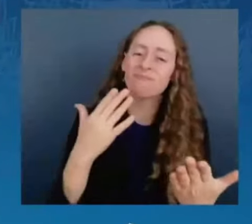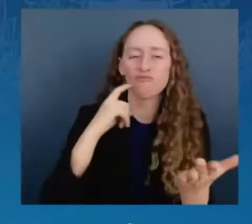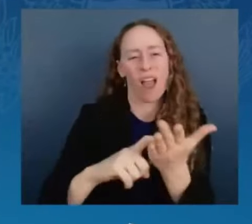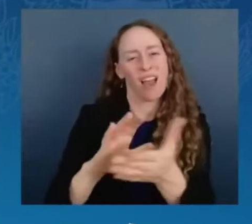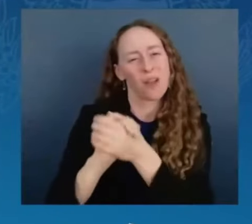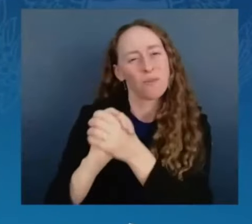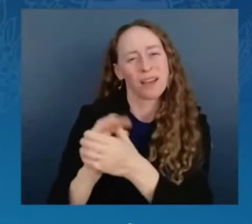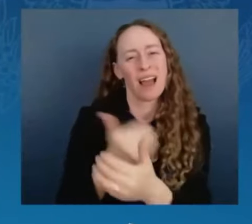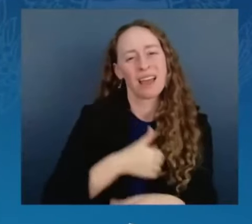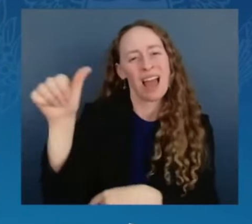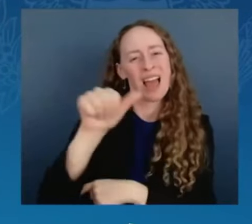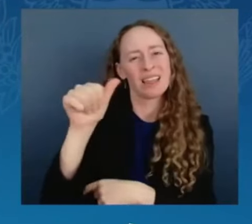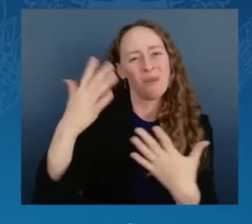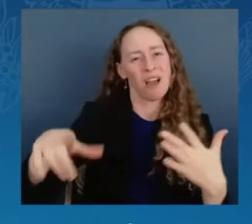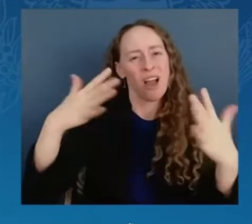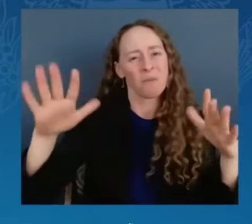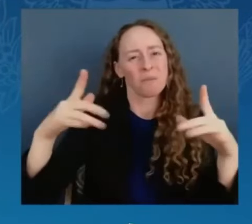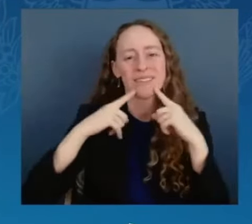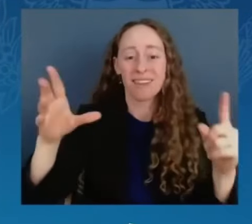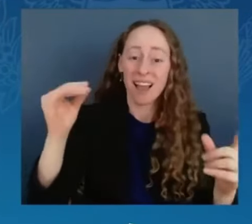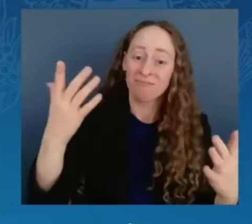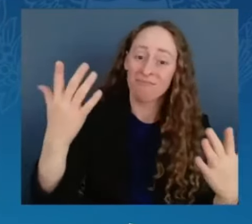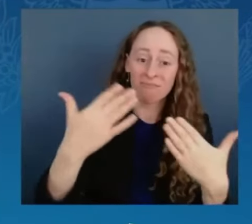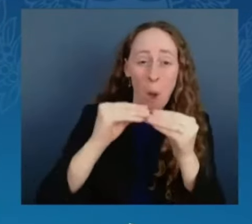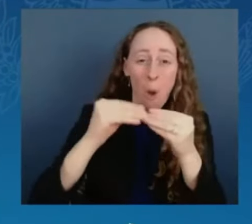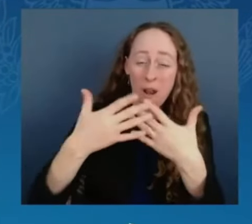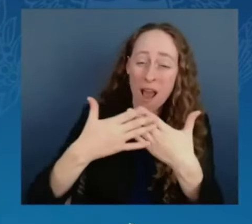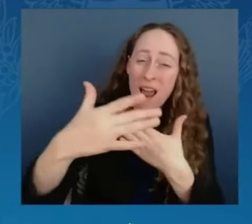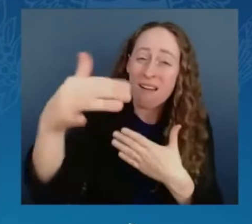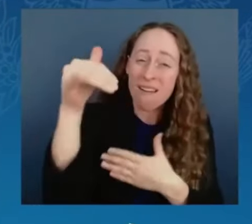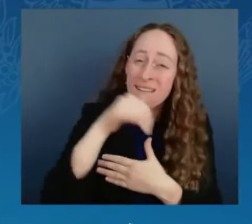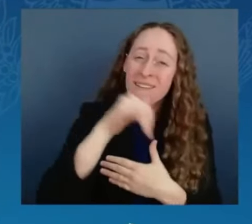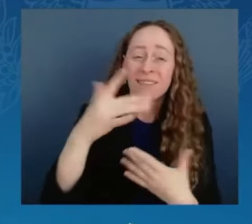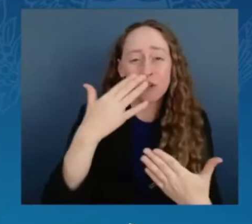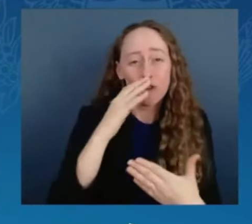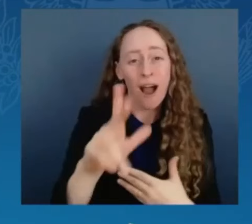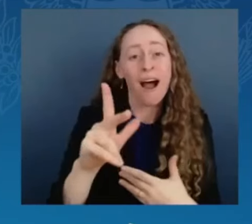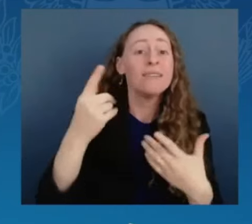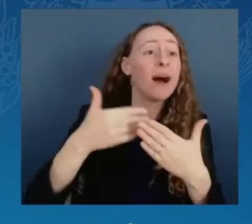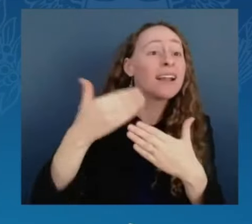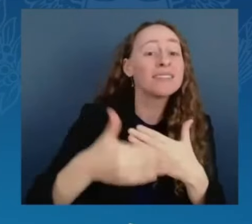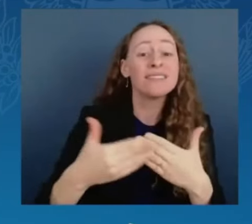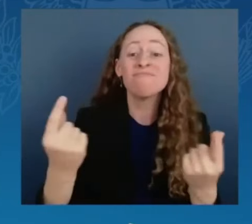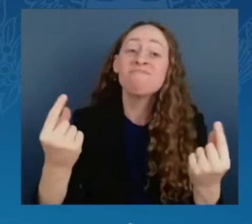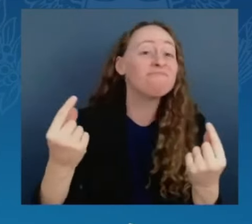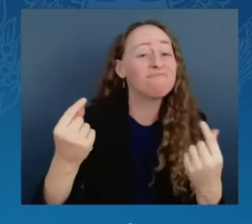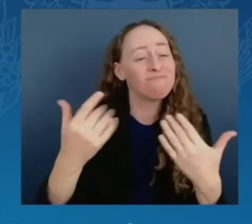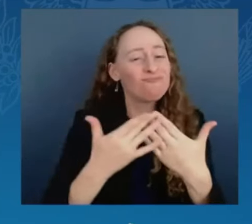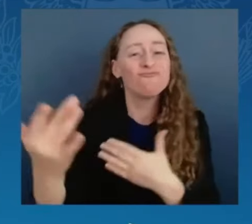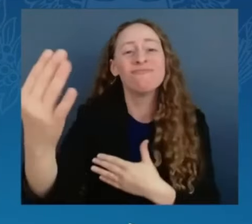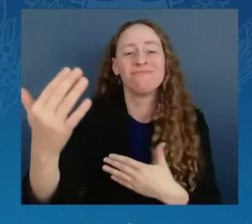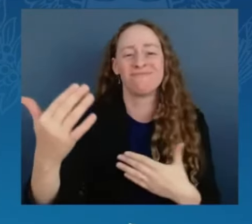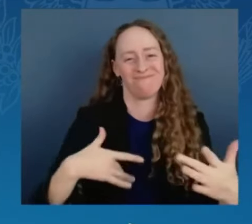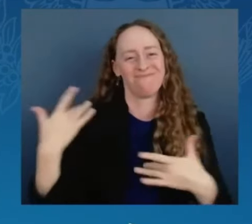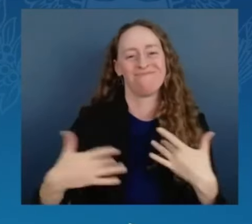on all that is to come. Wherever you all go from here, you will always, and know this, you will always be